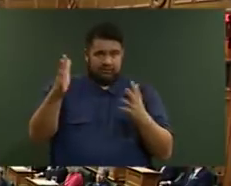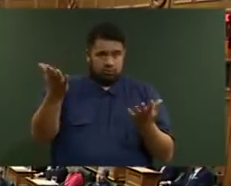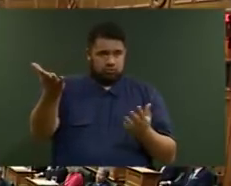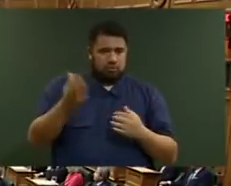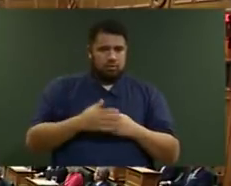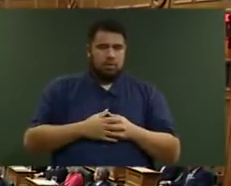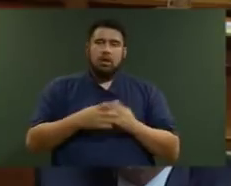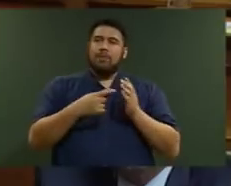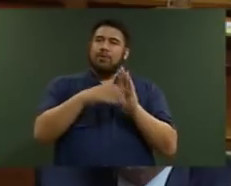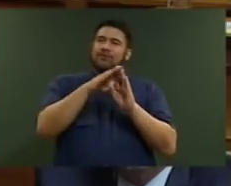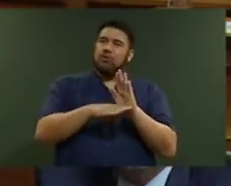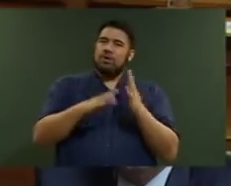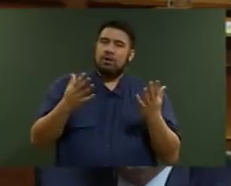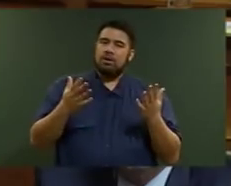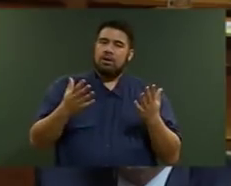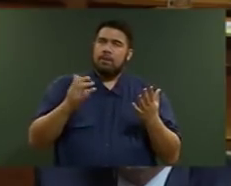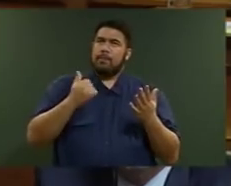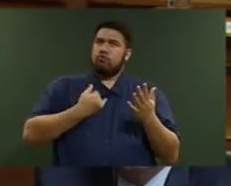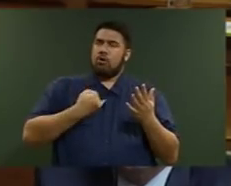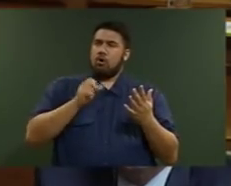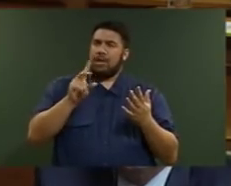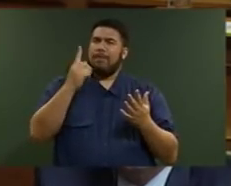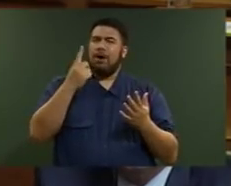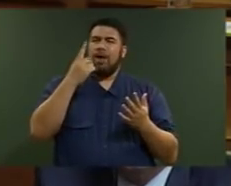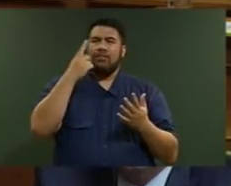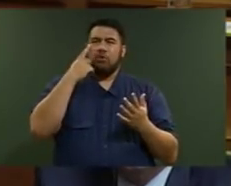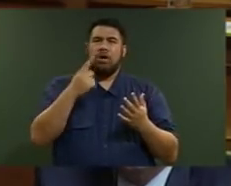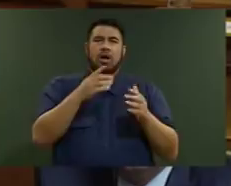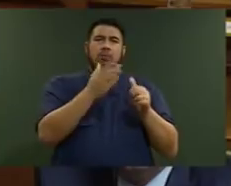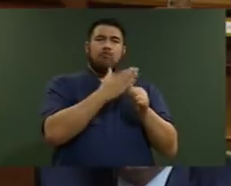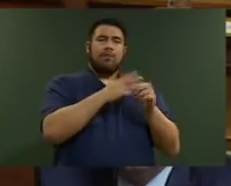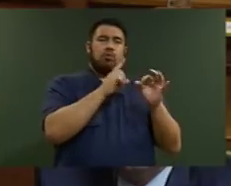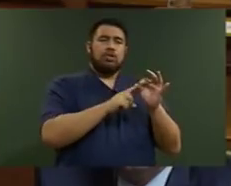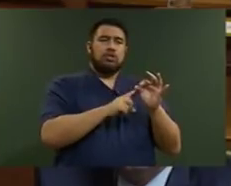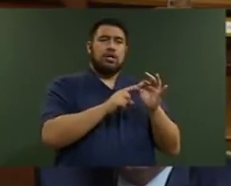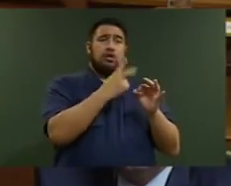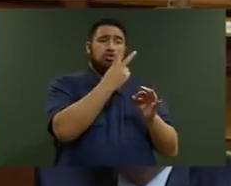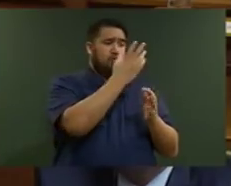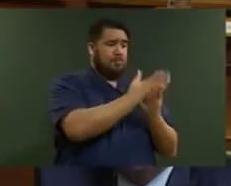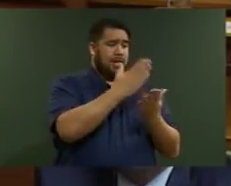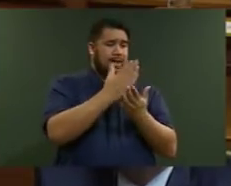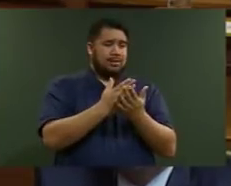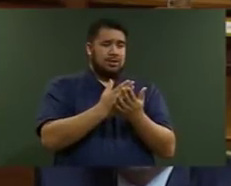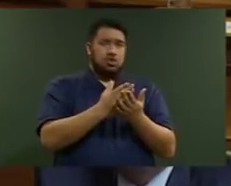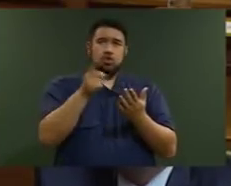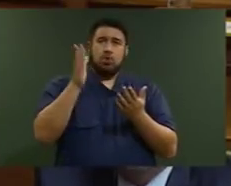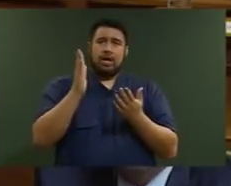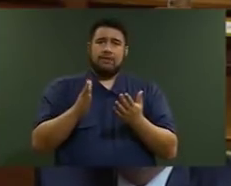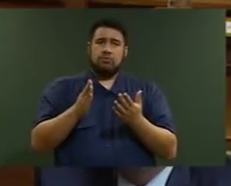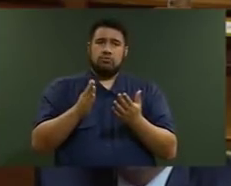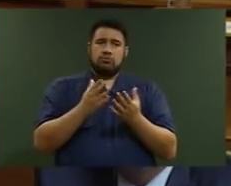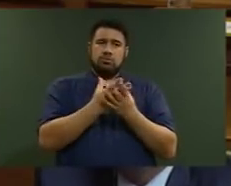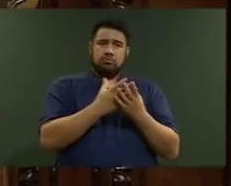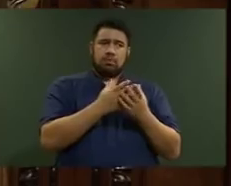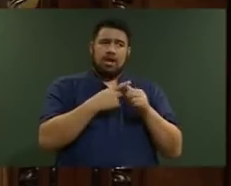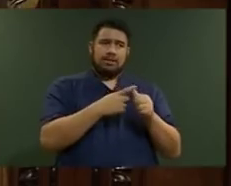Point of order, Mr Speaker. I understood, and perhaps I'm wrong, that a primary question where it had two parts, you were supposed to address both parts of